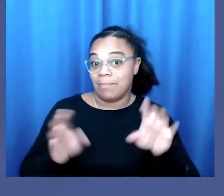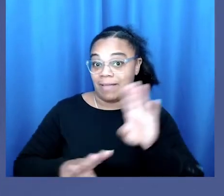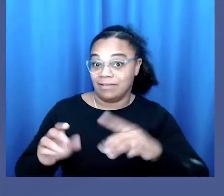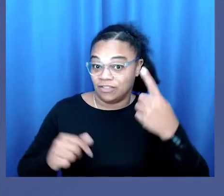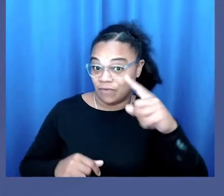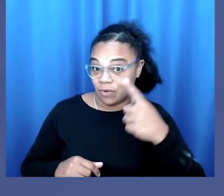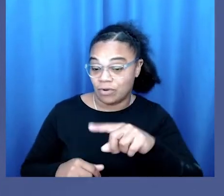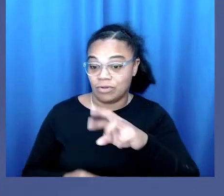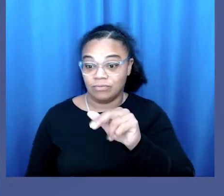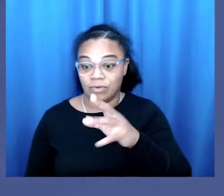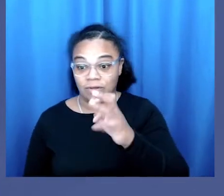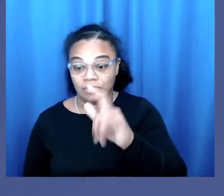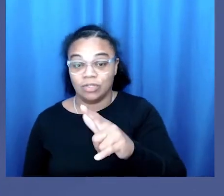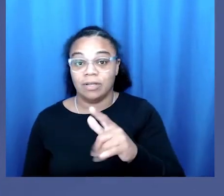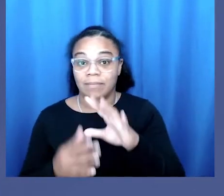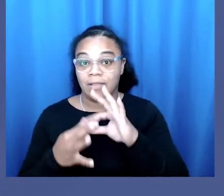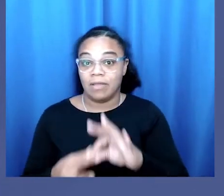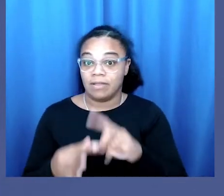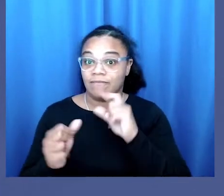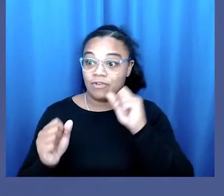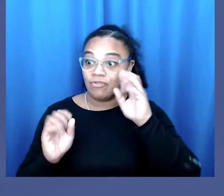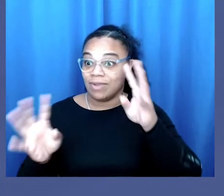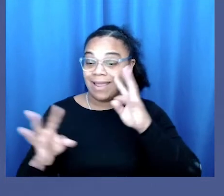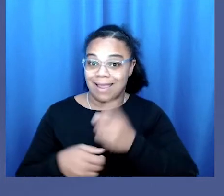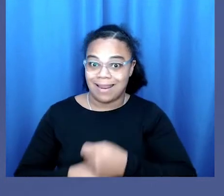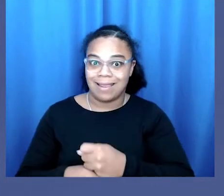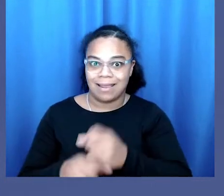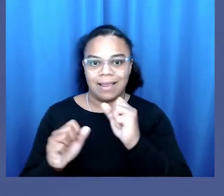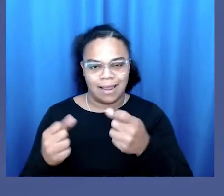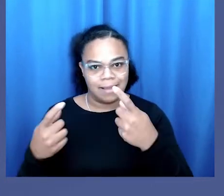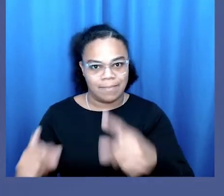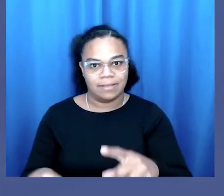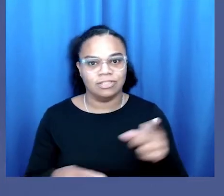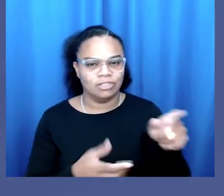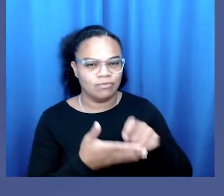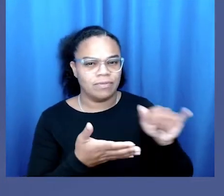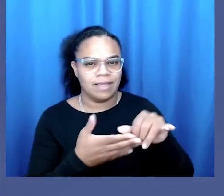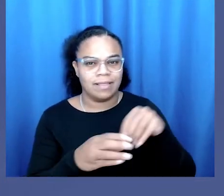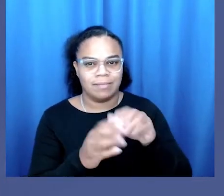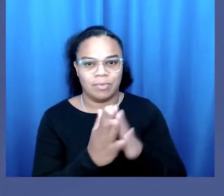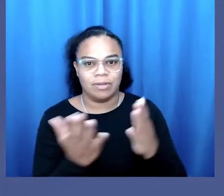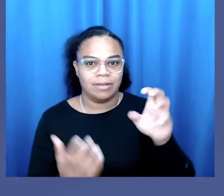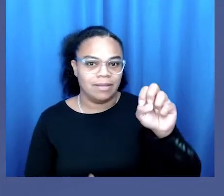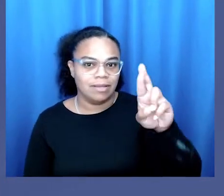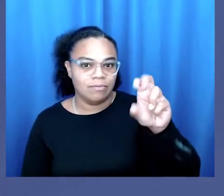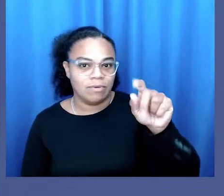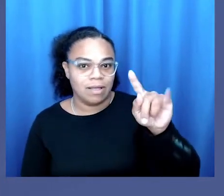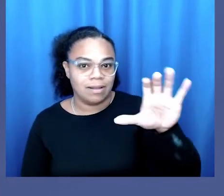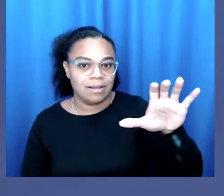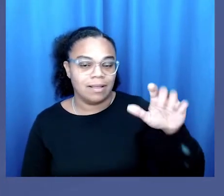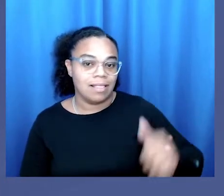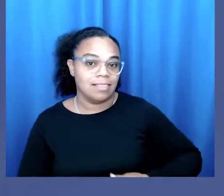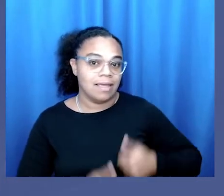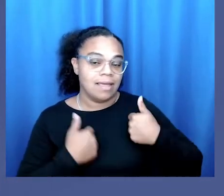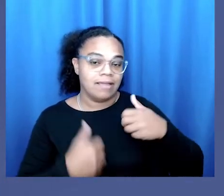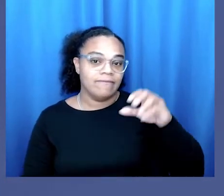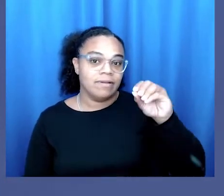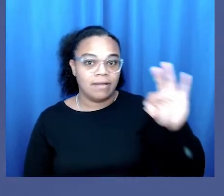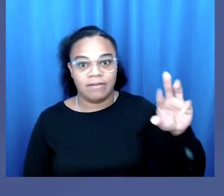racial belonging for creating can commence. And she wrote that in the book The Erotic Life of Racism.